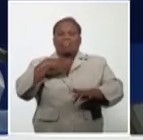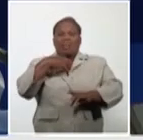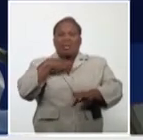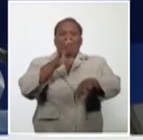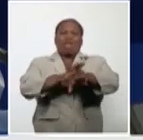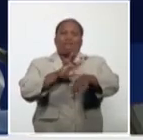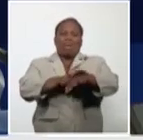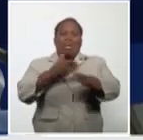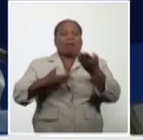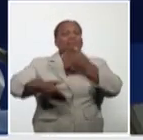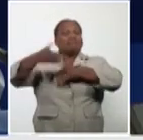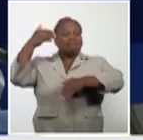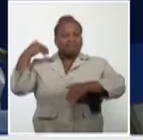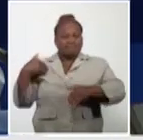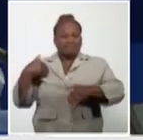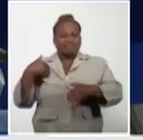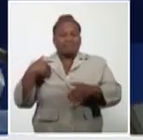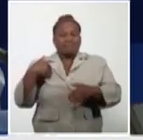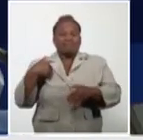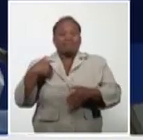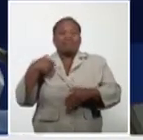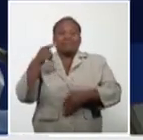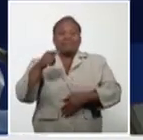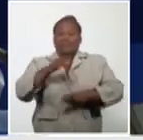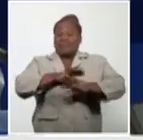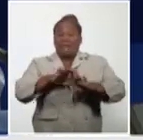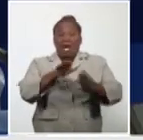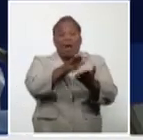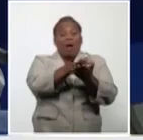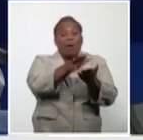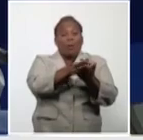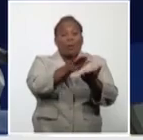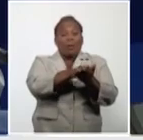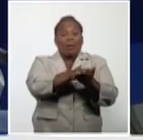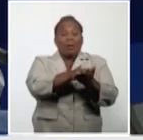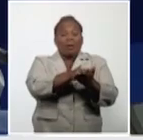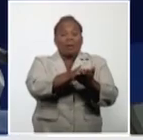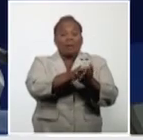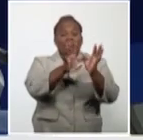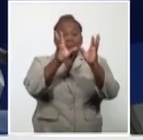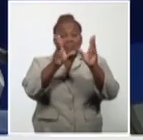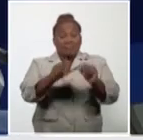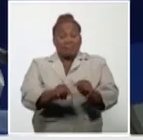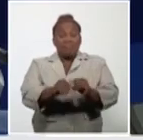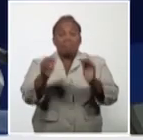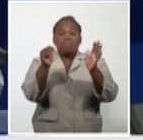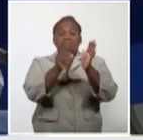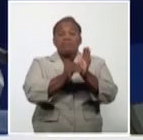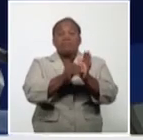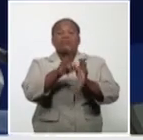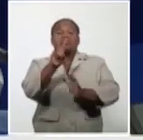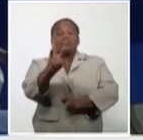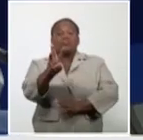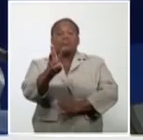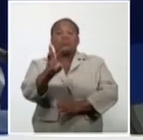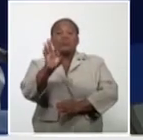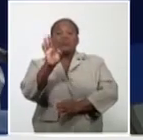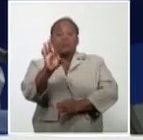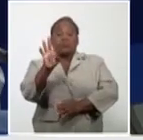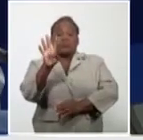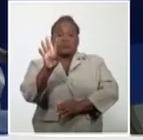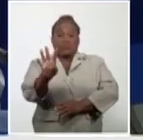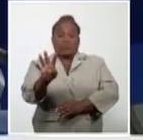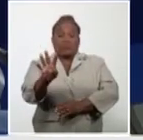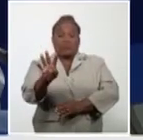that had been diagnosed previously. Thus, a total of 1,384 of